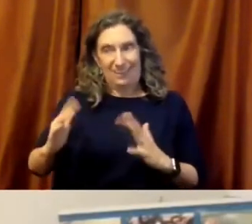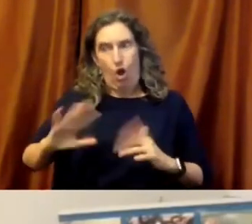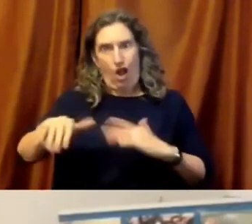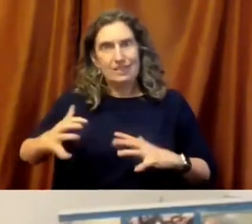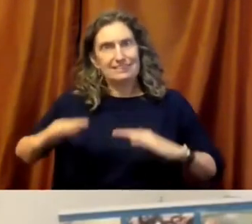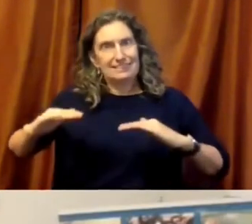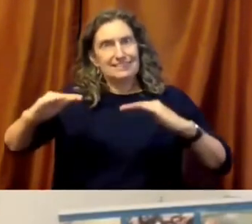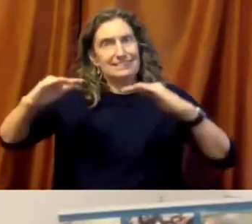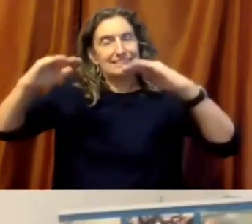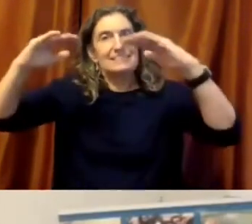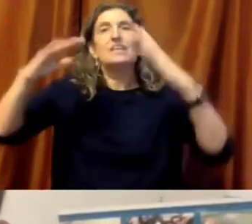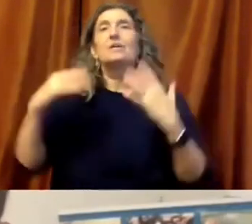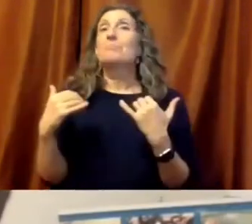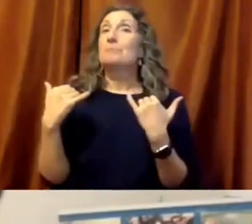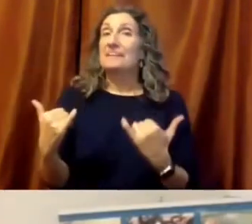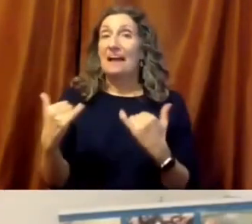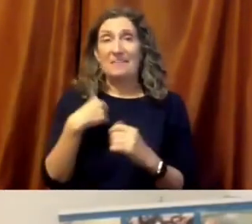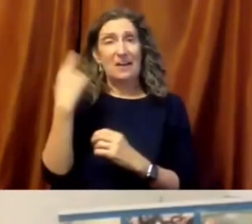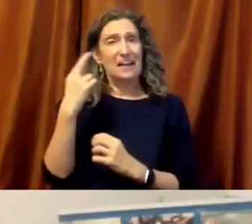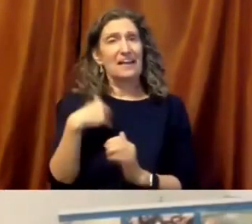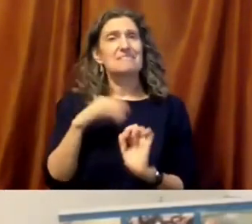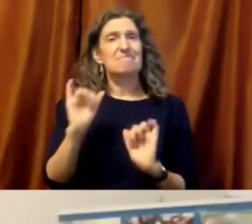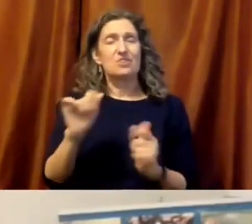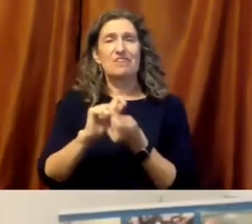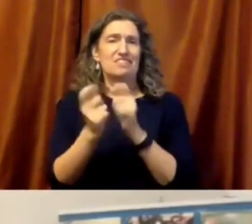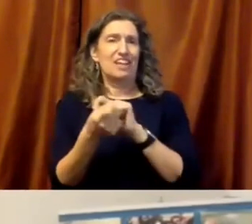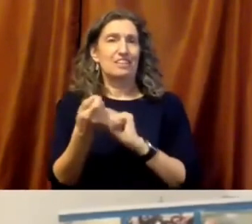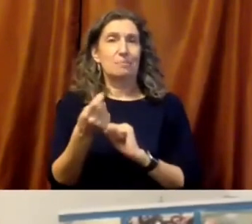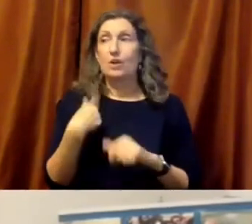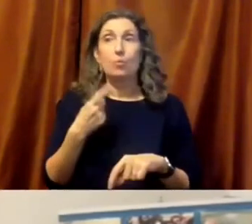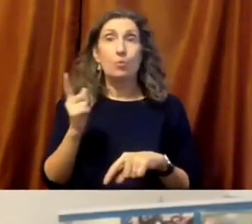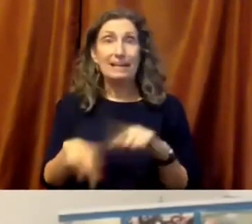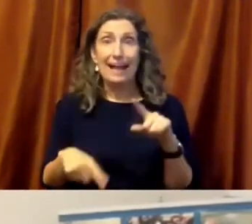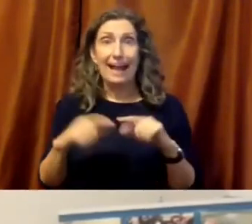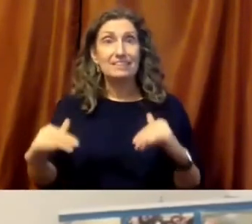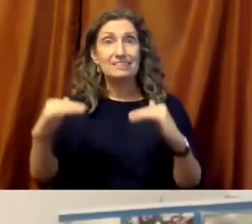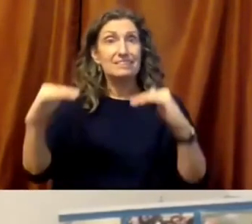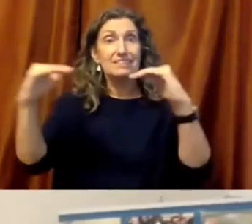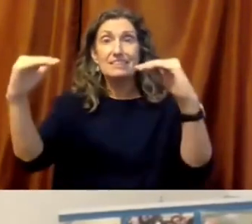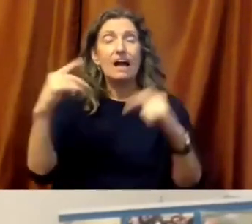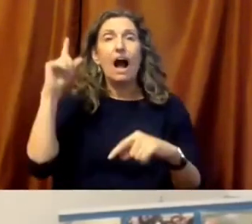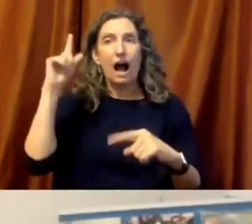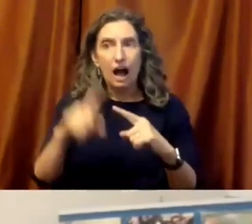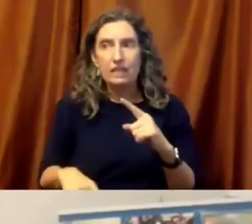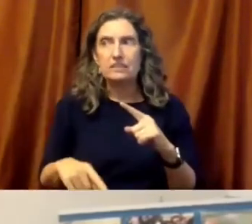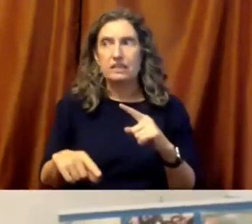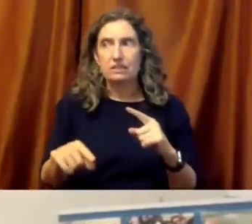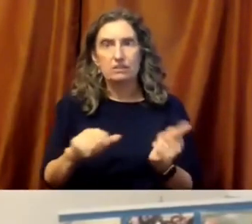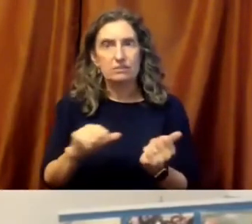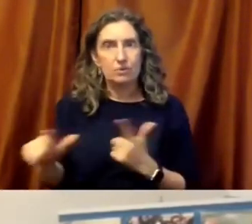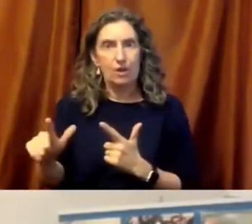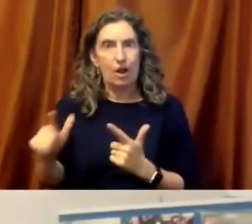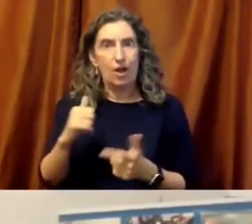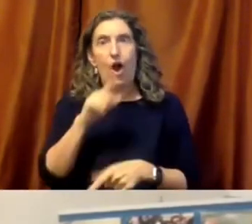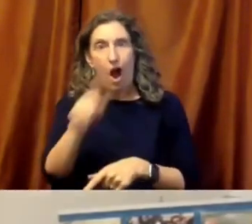new ways like we can't all do better until we all do better when it comes to this pandemic. And this